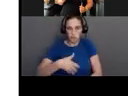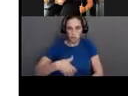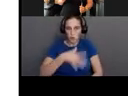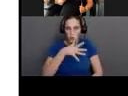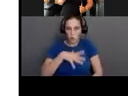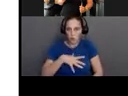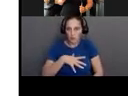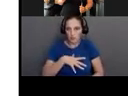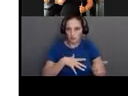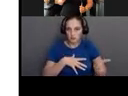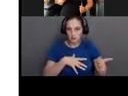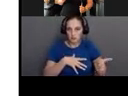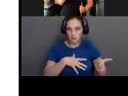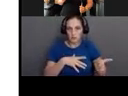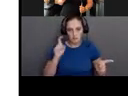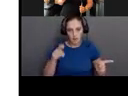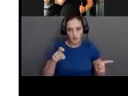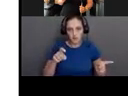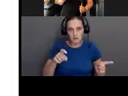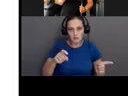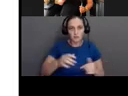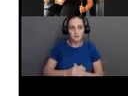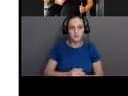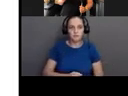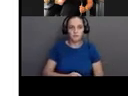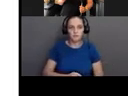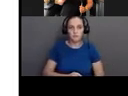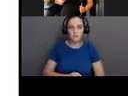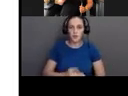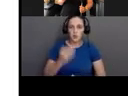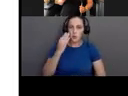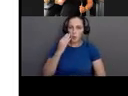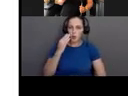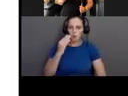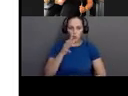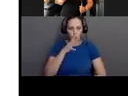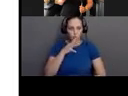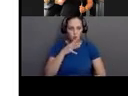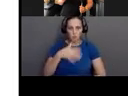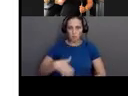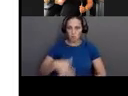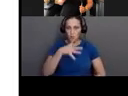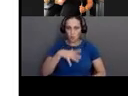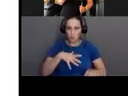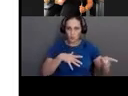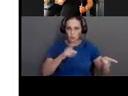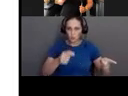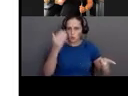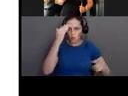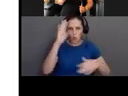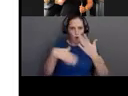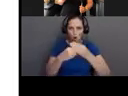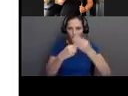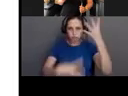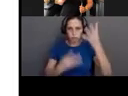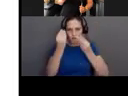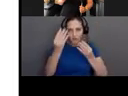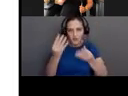done, just because it's the right thing to do, and women deserve this information. But in a lot of states, it's the law.